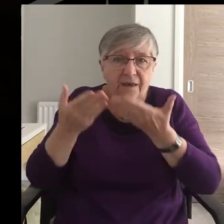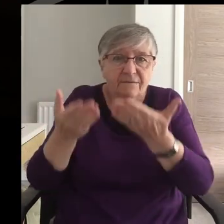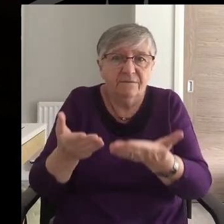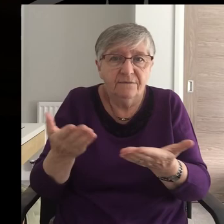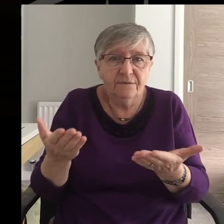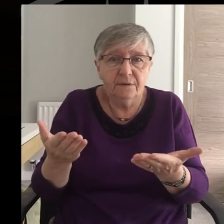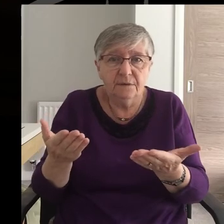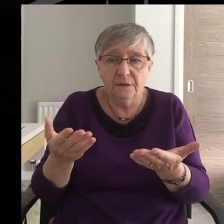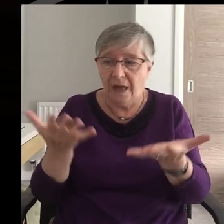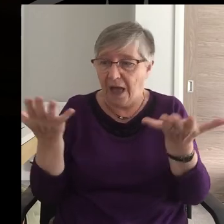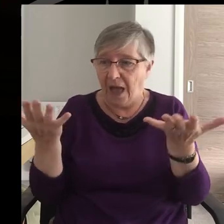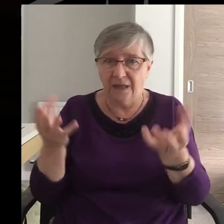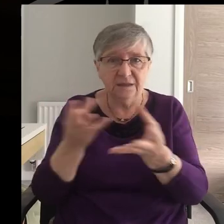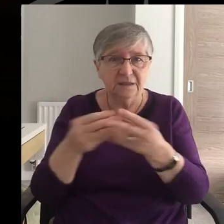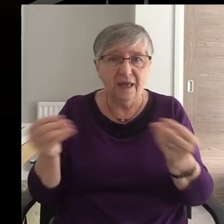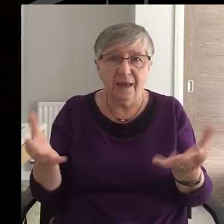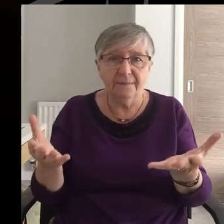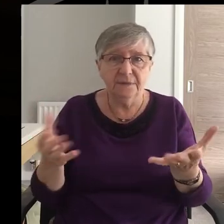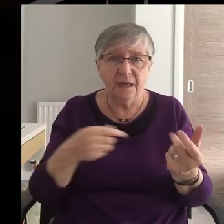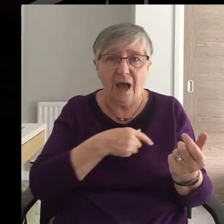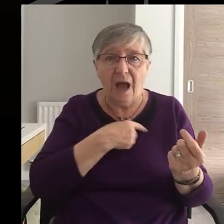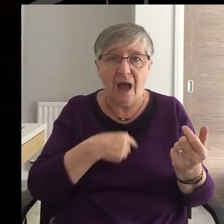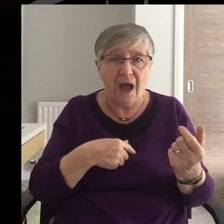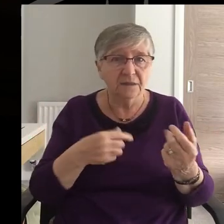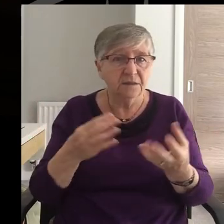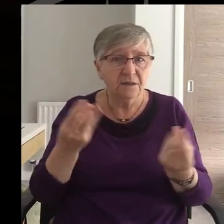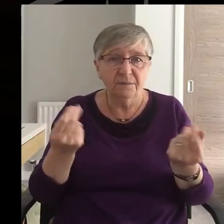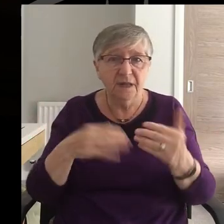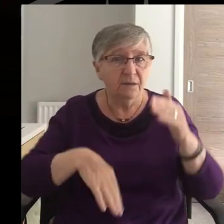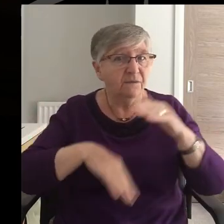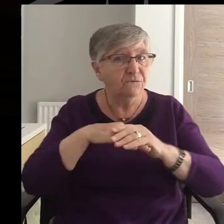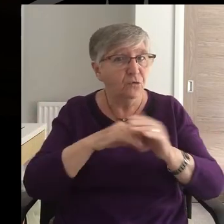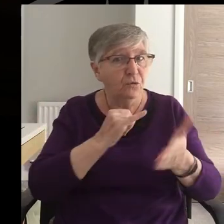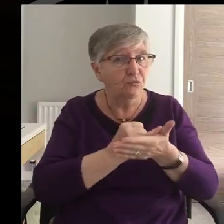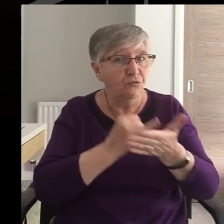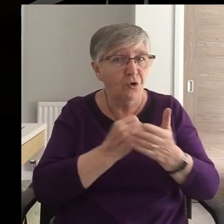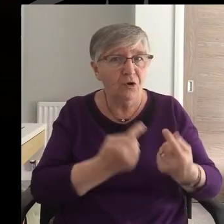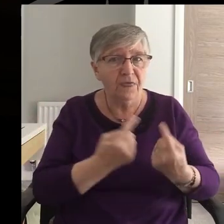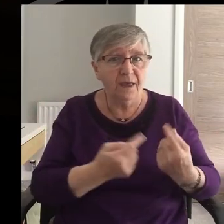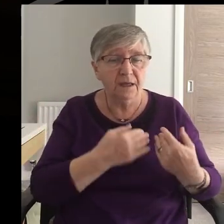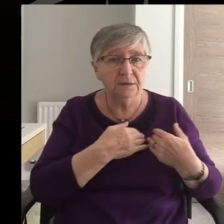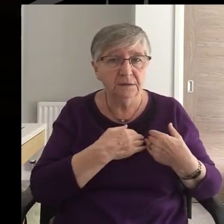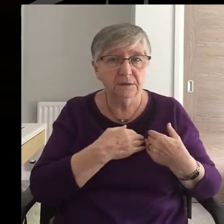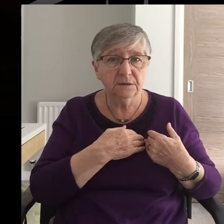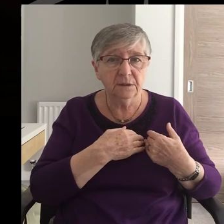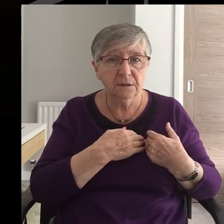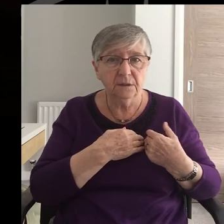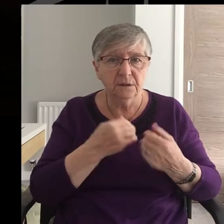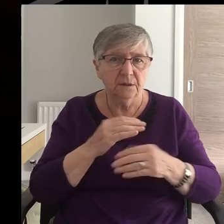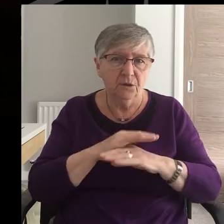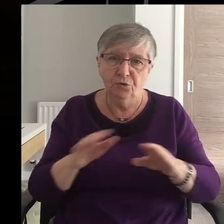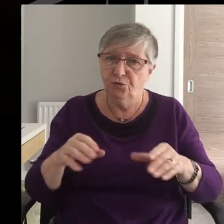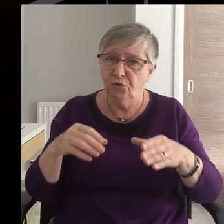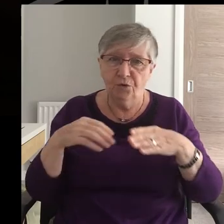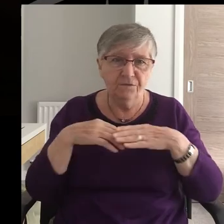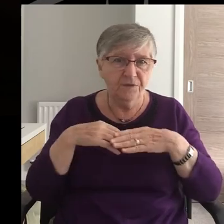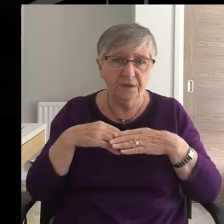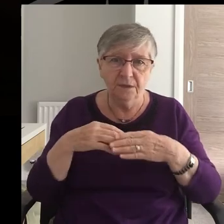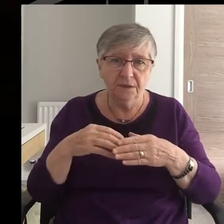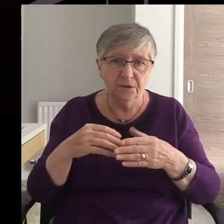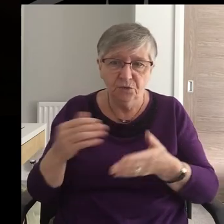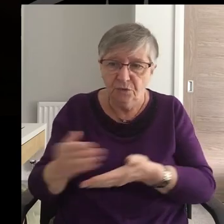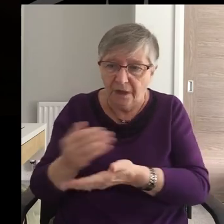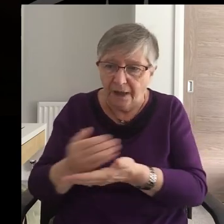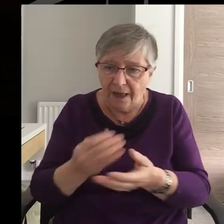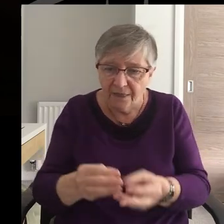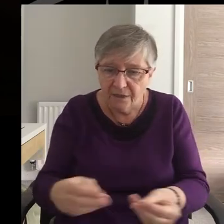Our hands are empty Our hearts sometimes full Of wrong things We are not fit To gather up crumbs Some